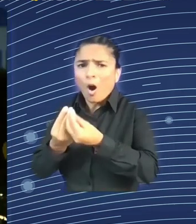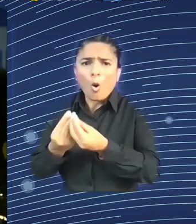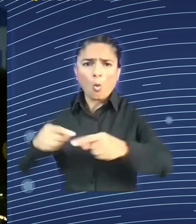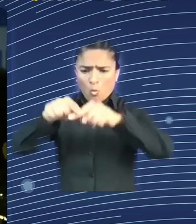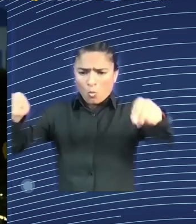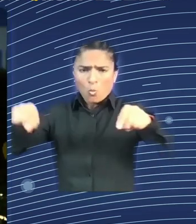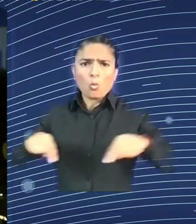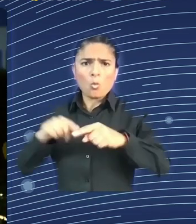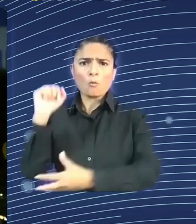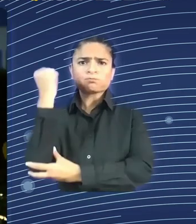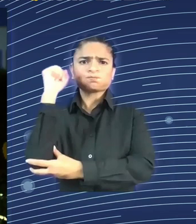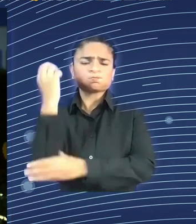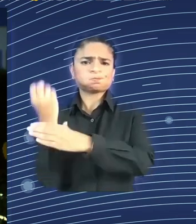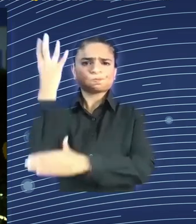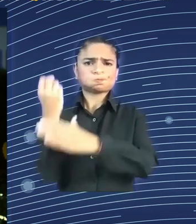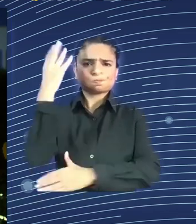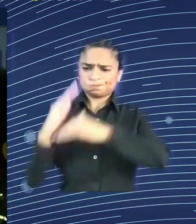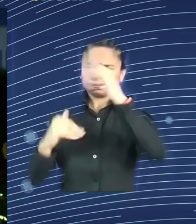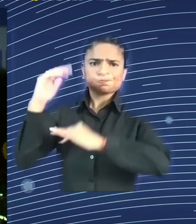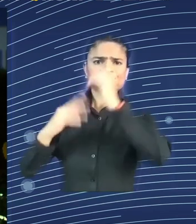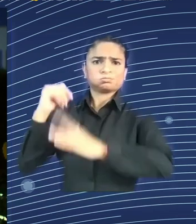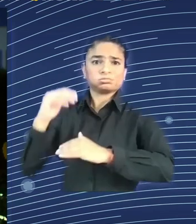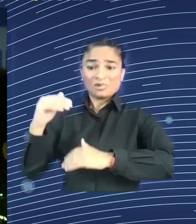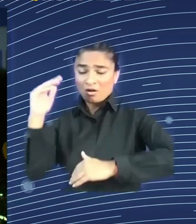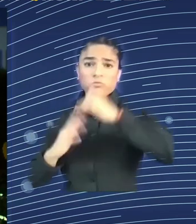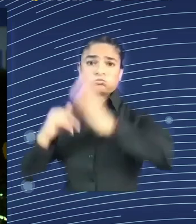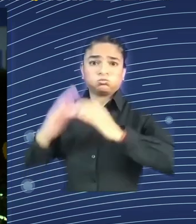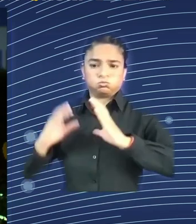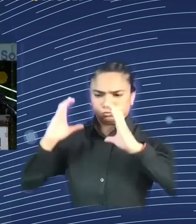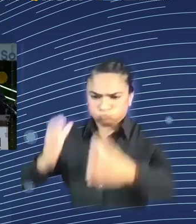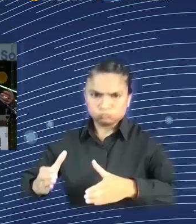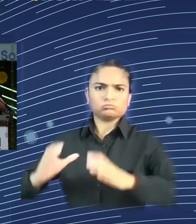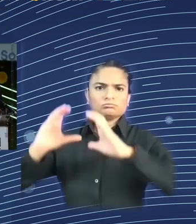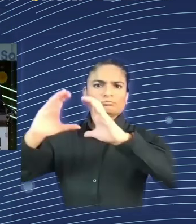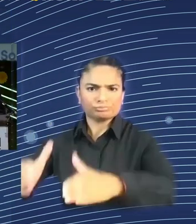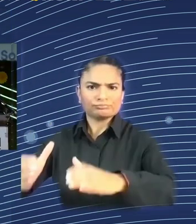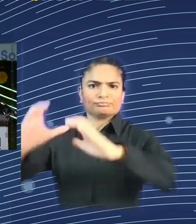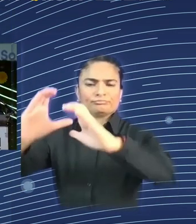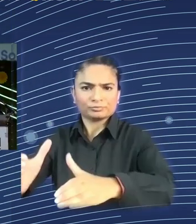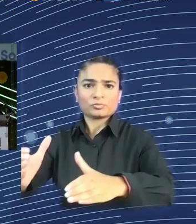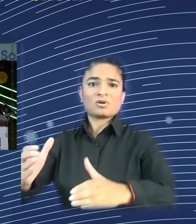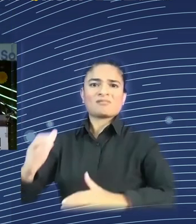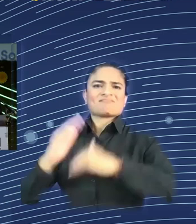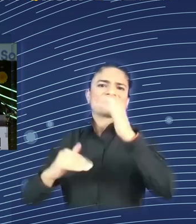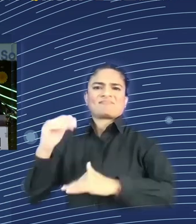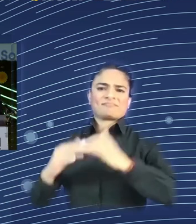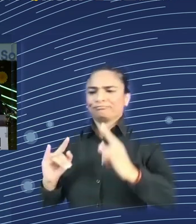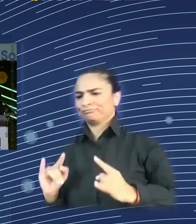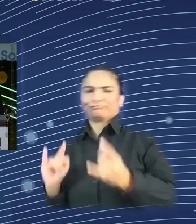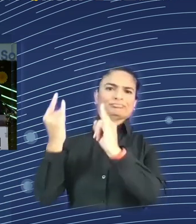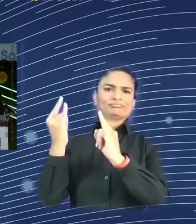you can imagine that something that moves production from the countryside and the home to urban cities